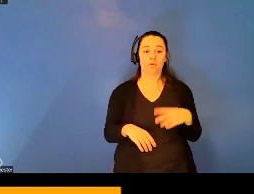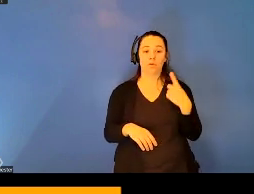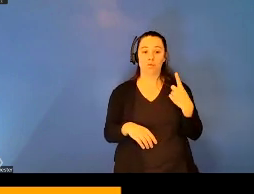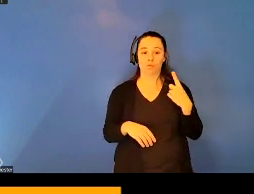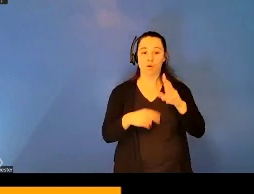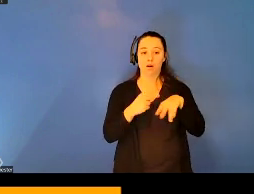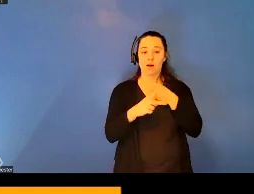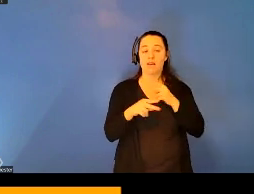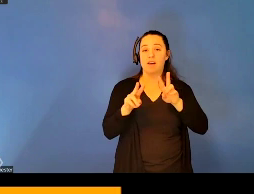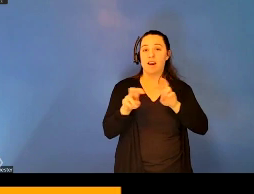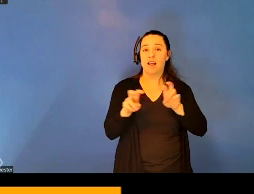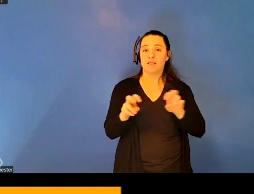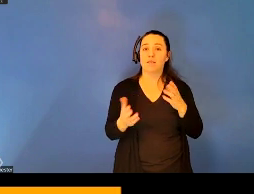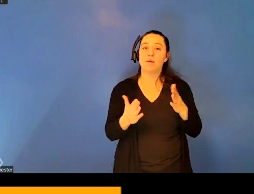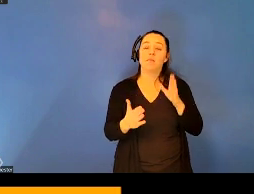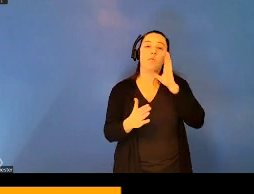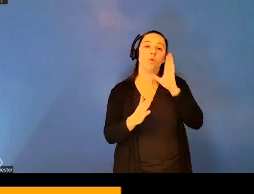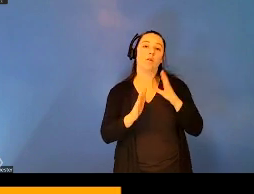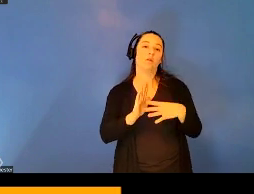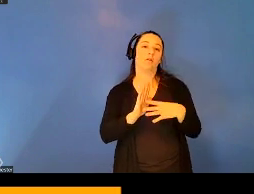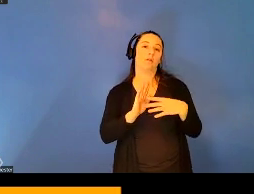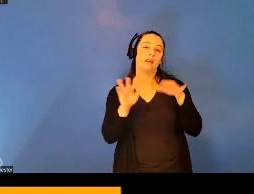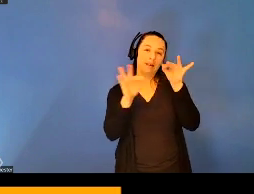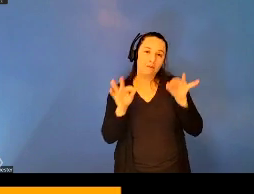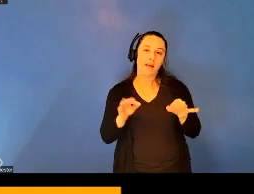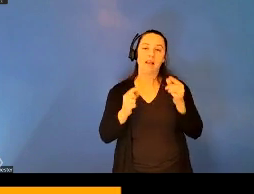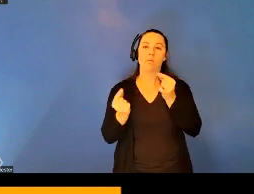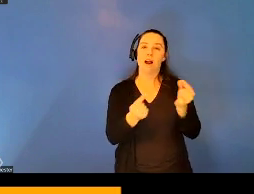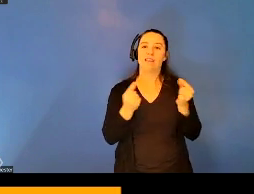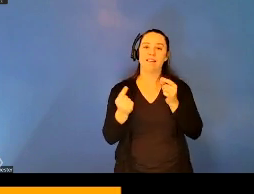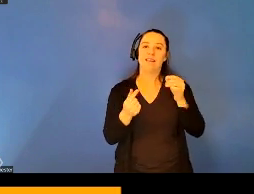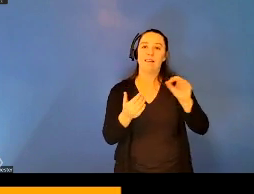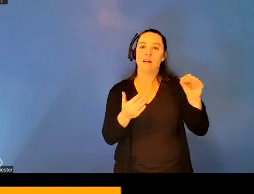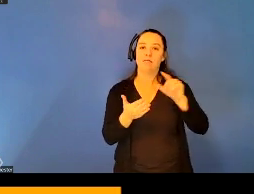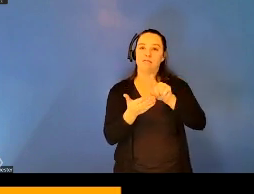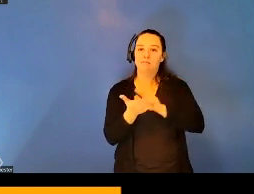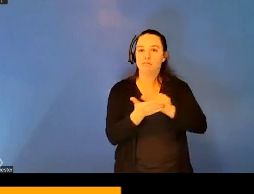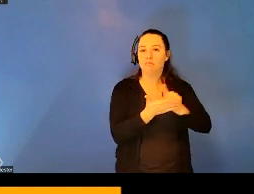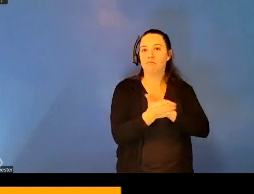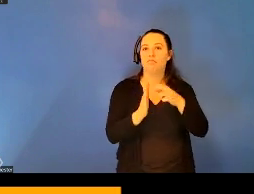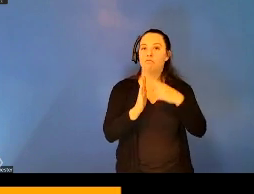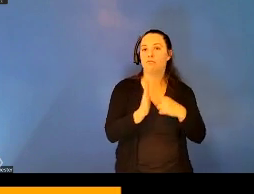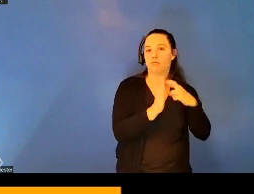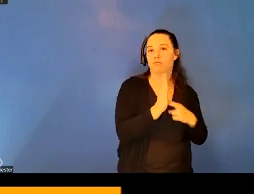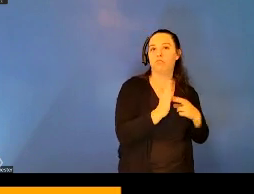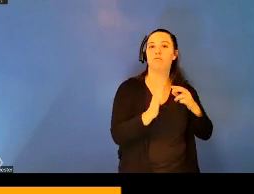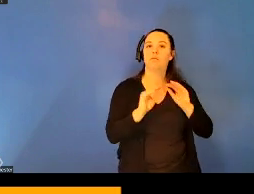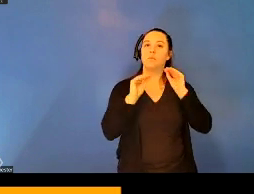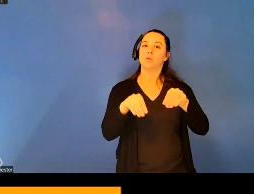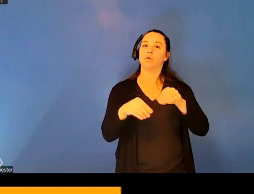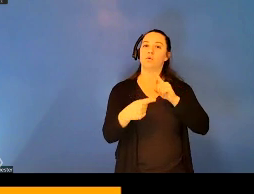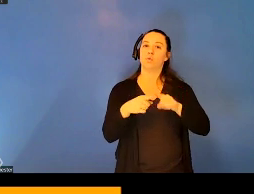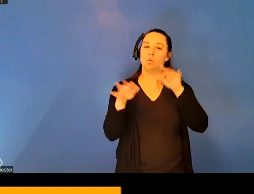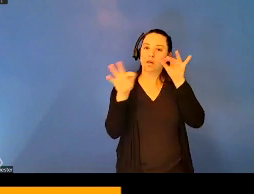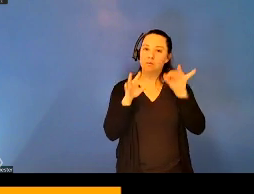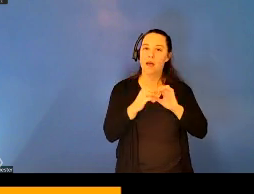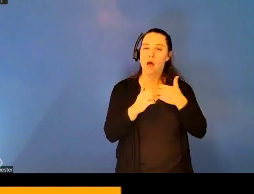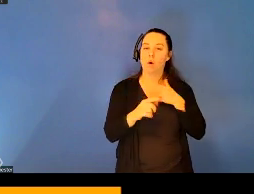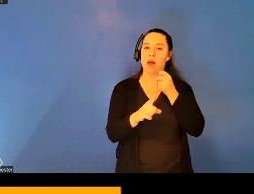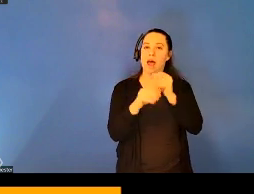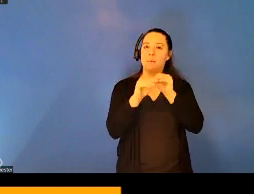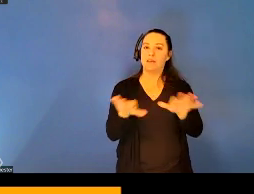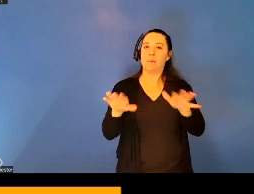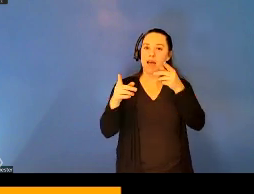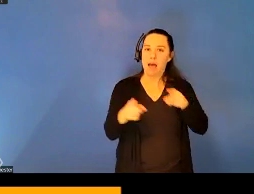may explain the practices and policies put in place to assess how an epidemic emerges and how its threat is defined through